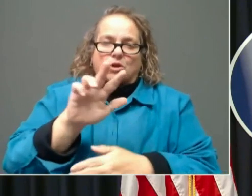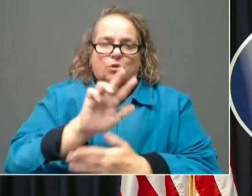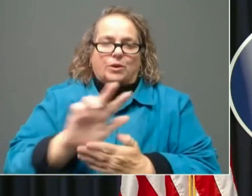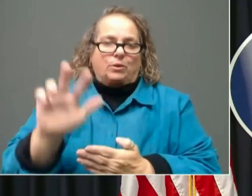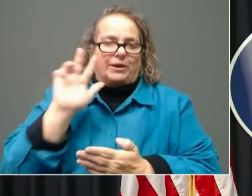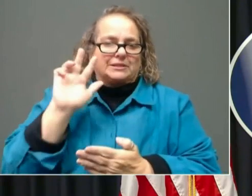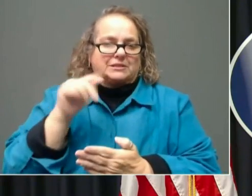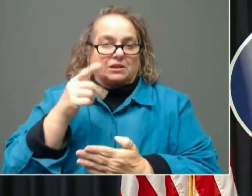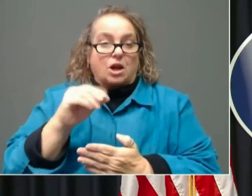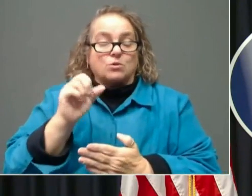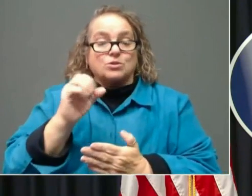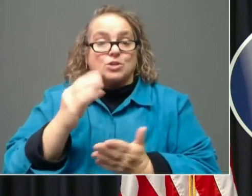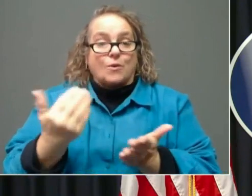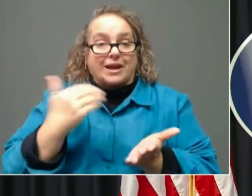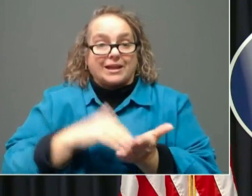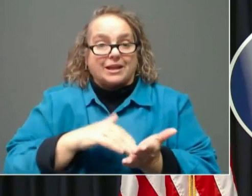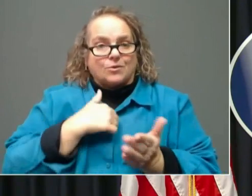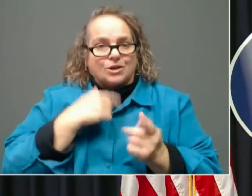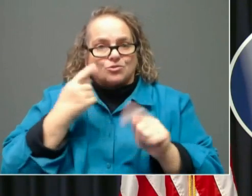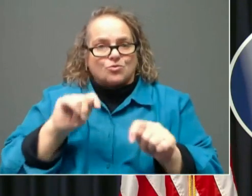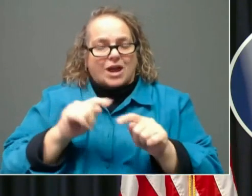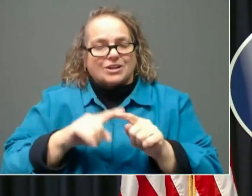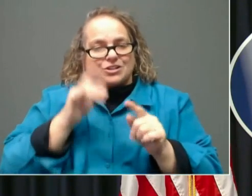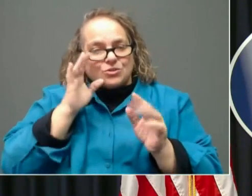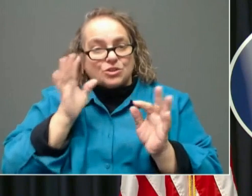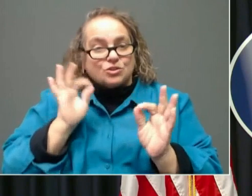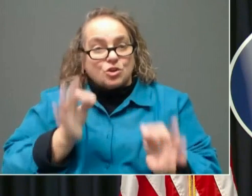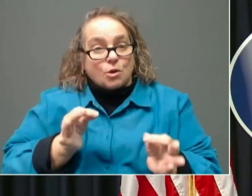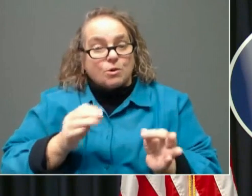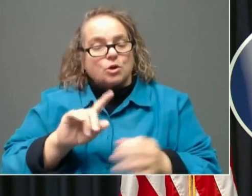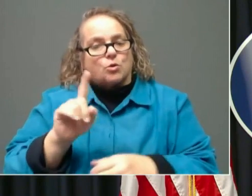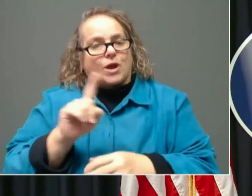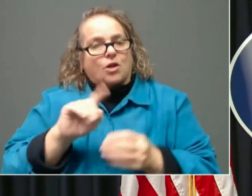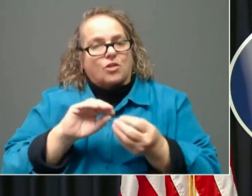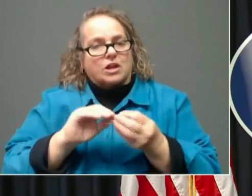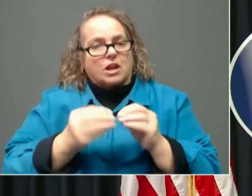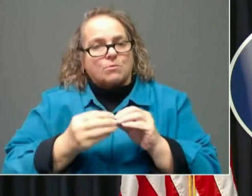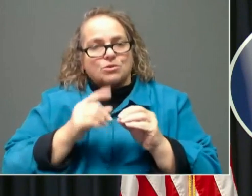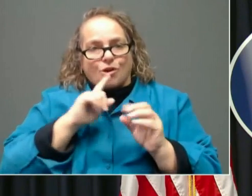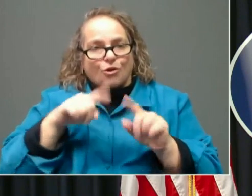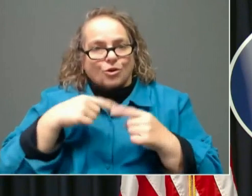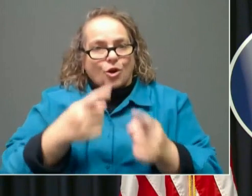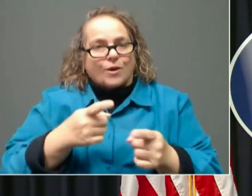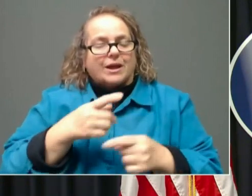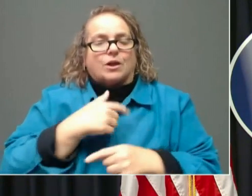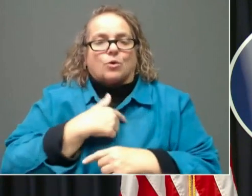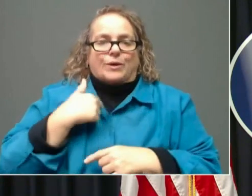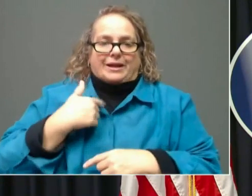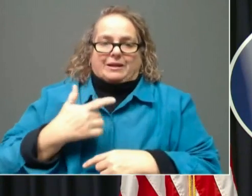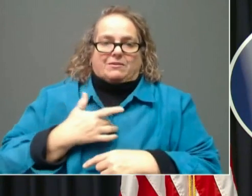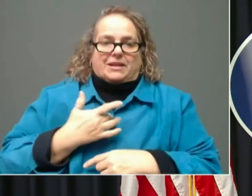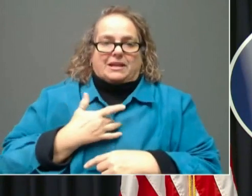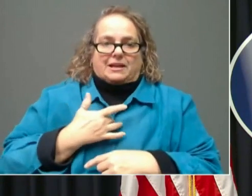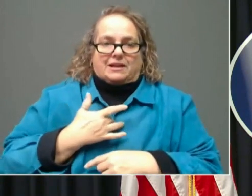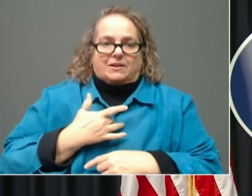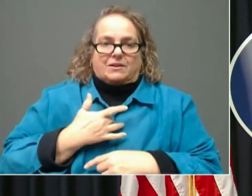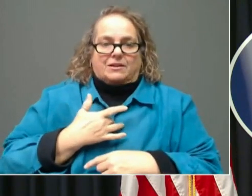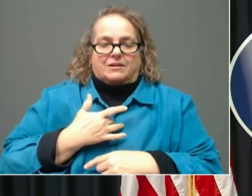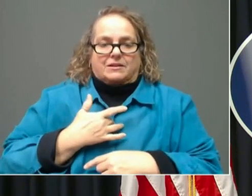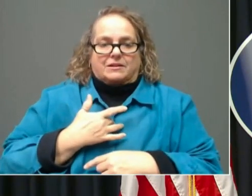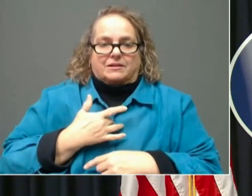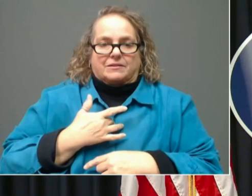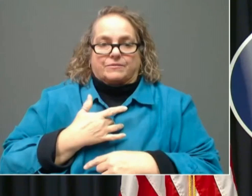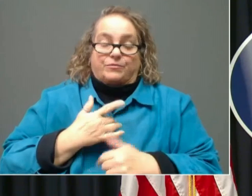we're trying to determine where these numbers are going. We believe that it's first,